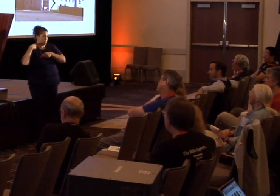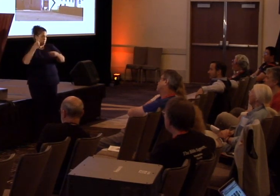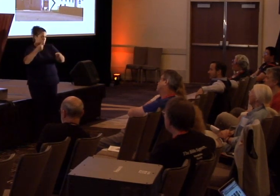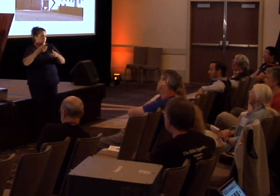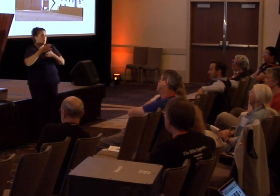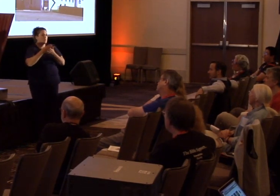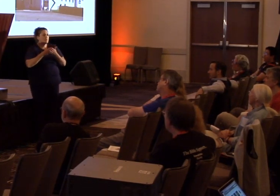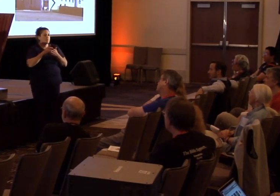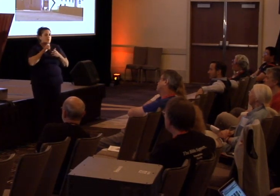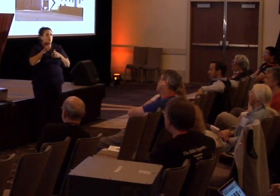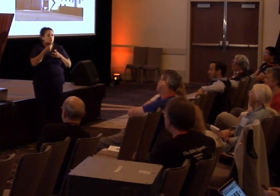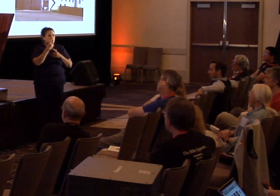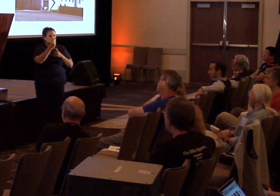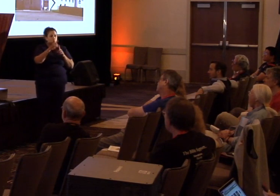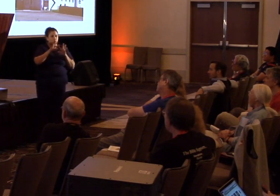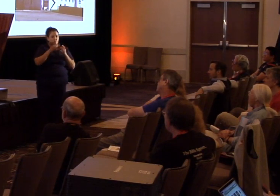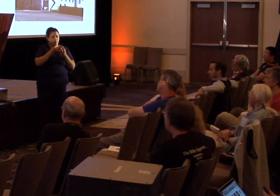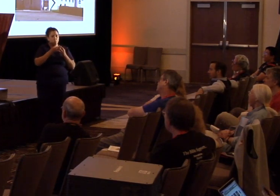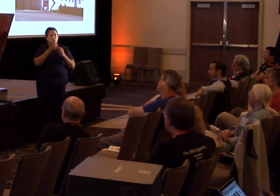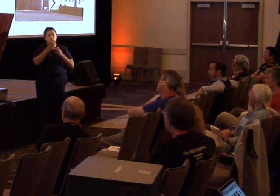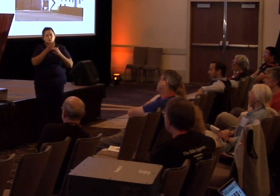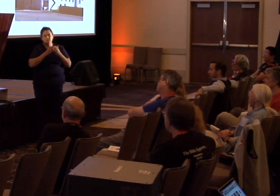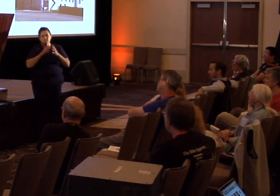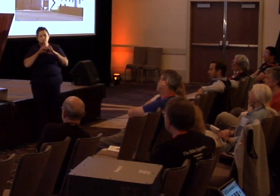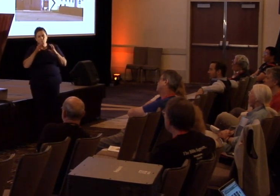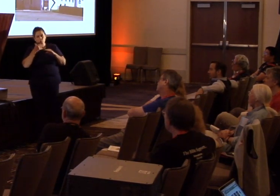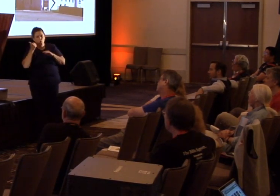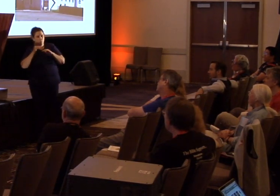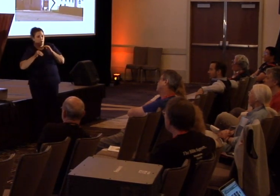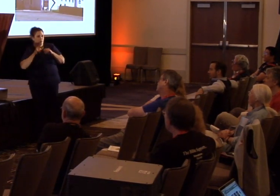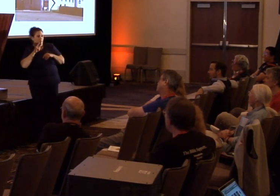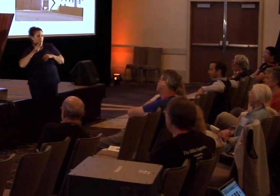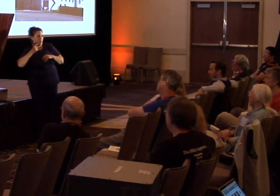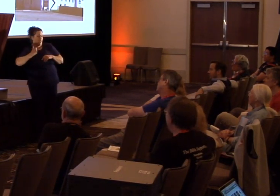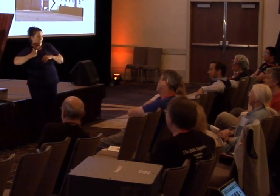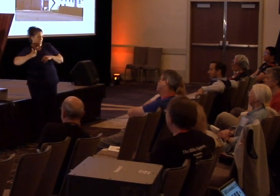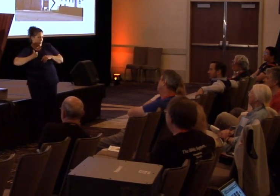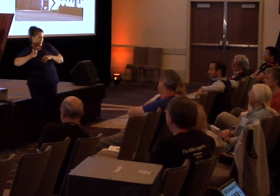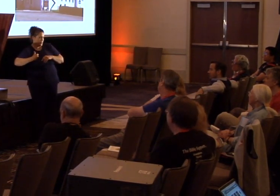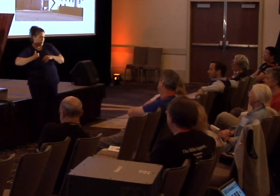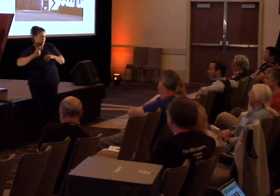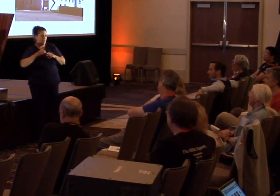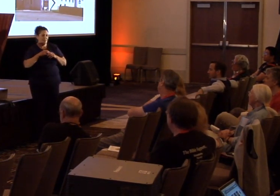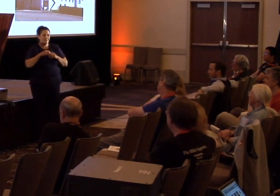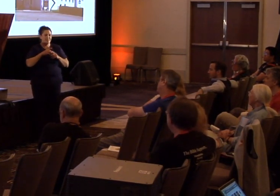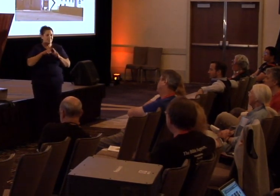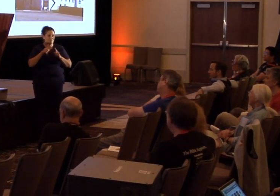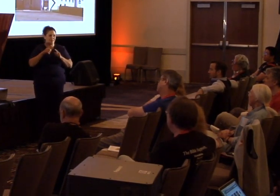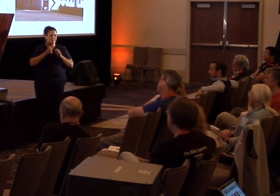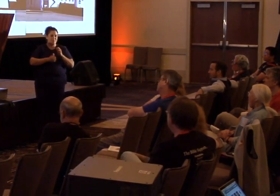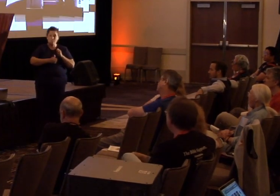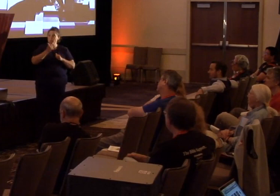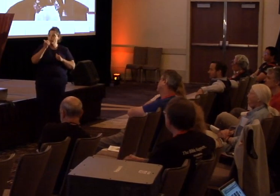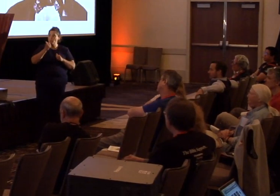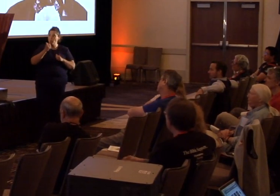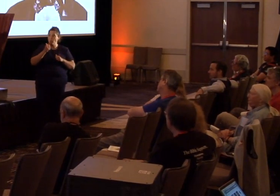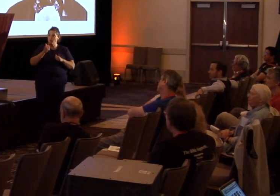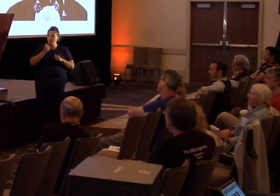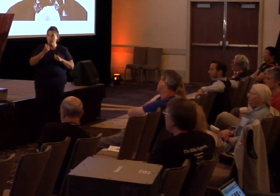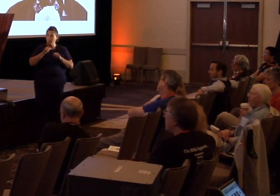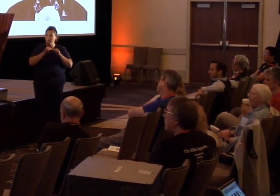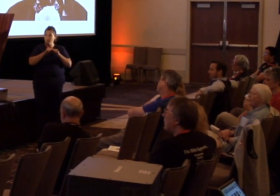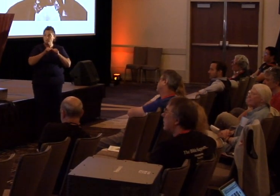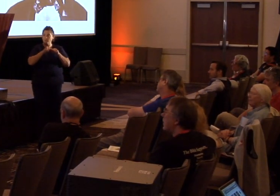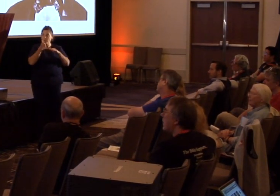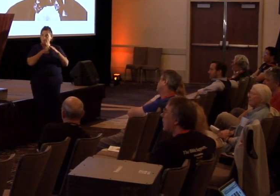no bigger than a single family, and some of them are no better than a criminal gang. But the majority, of course, endured under this